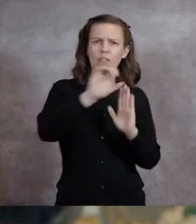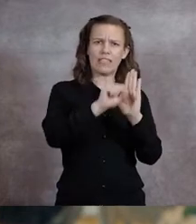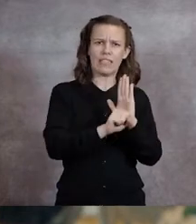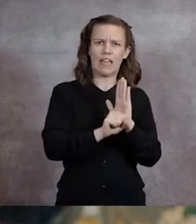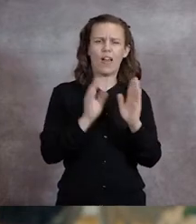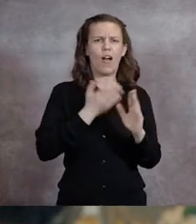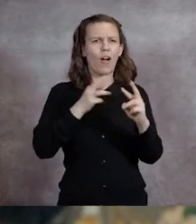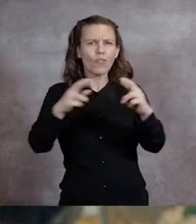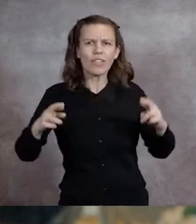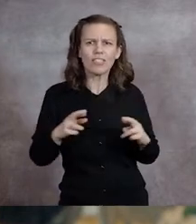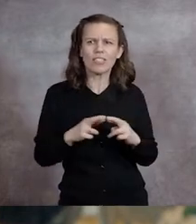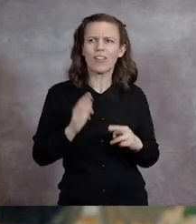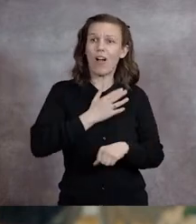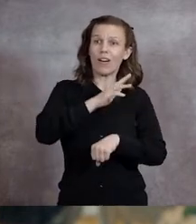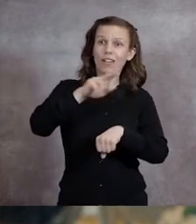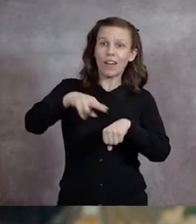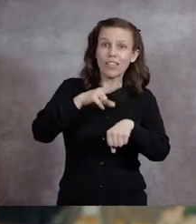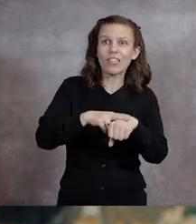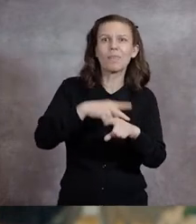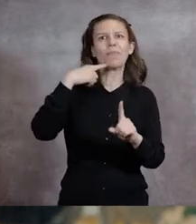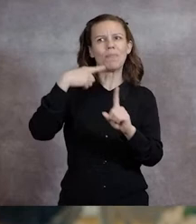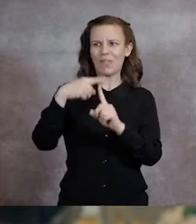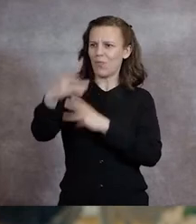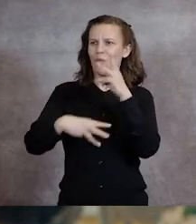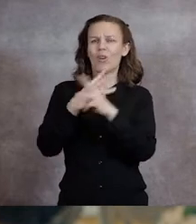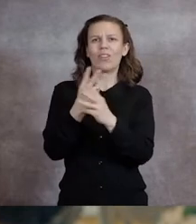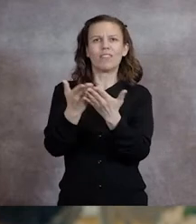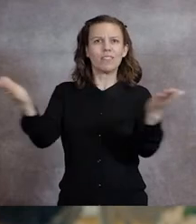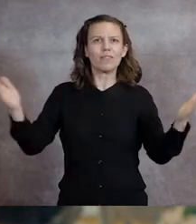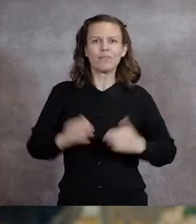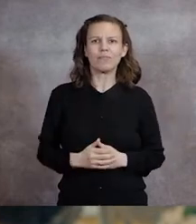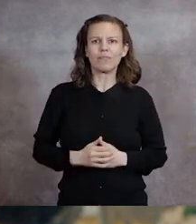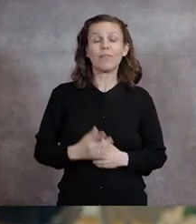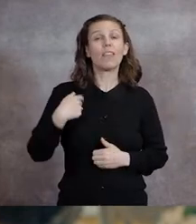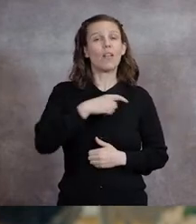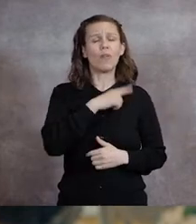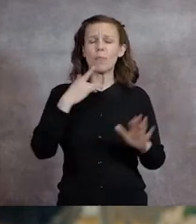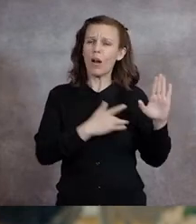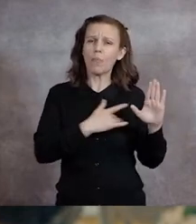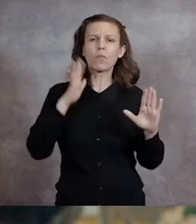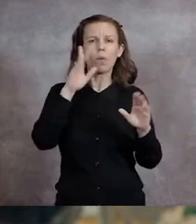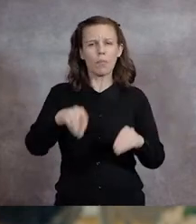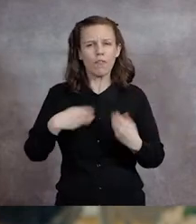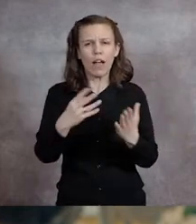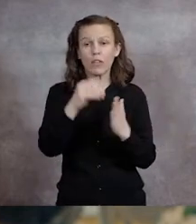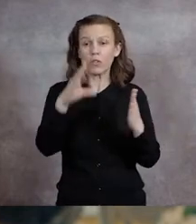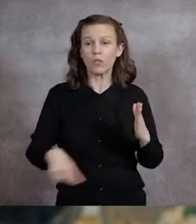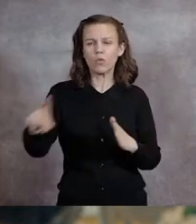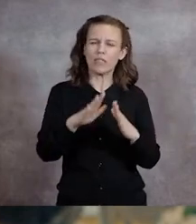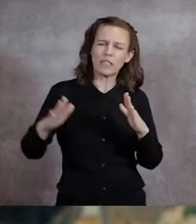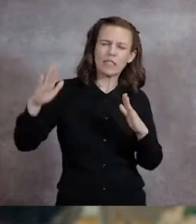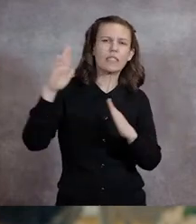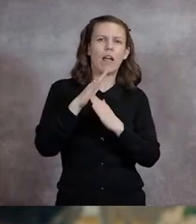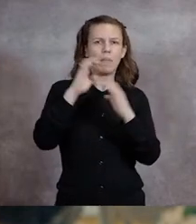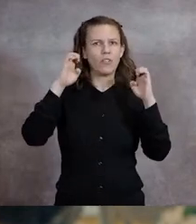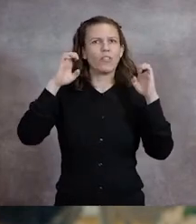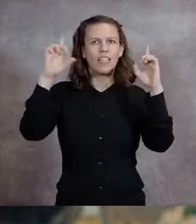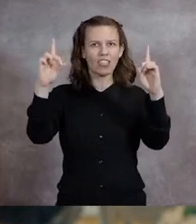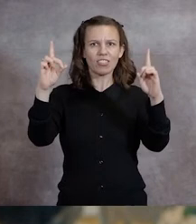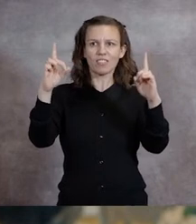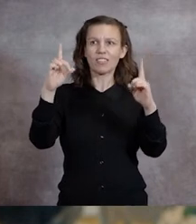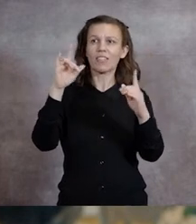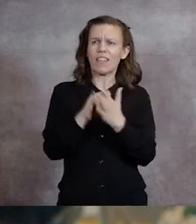region, our nation, and again, the world. And to provide our students a world-class education